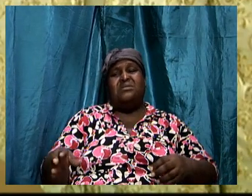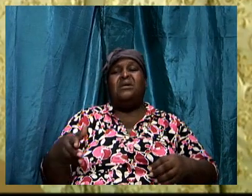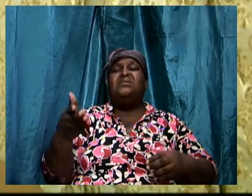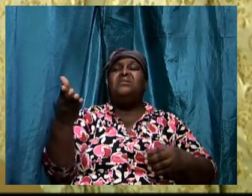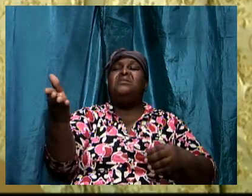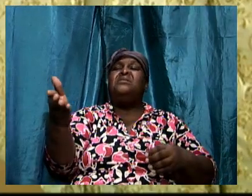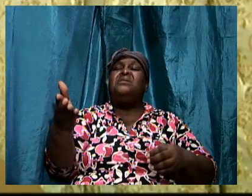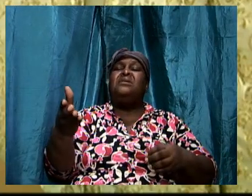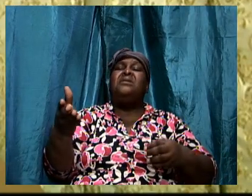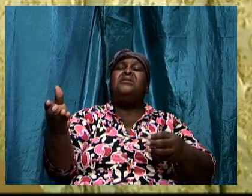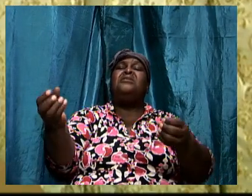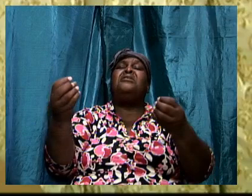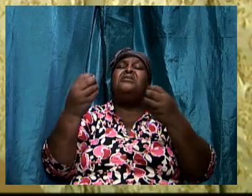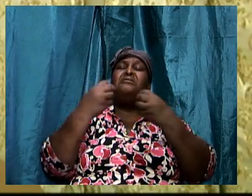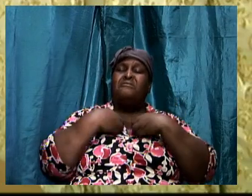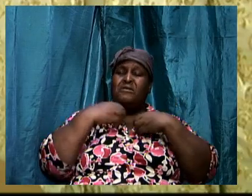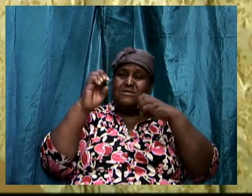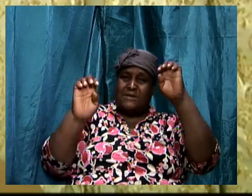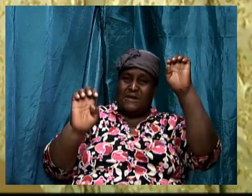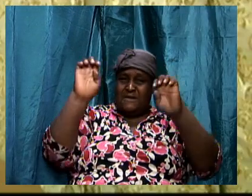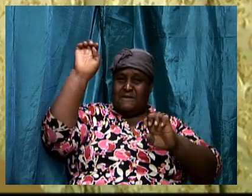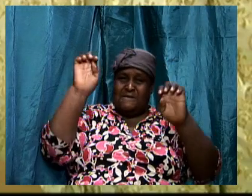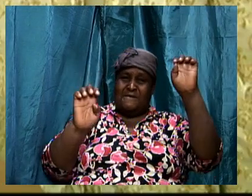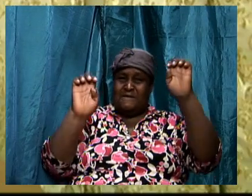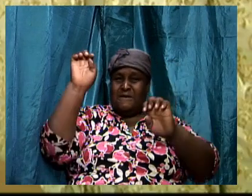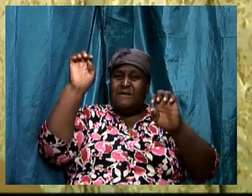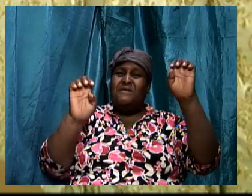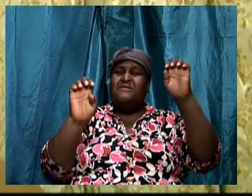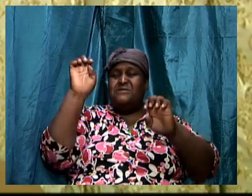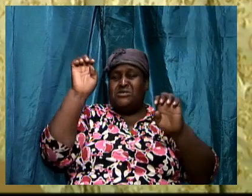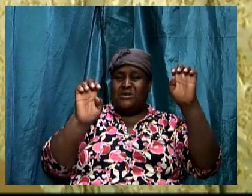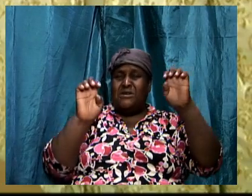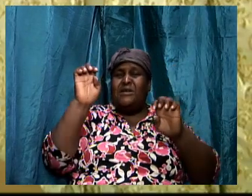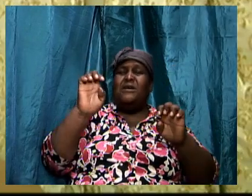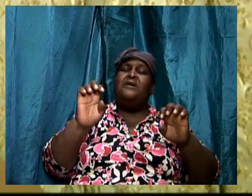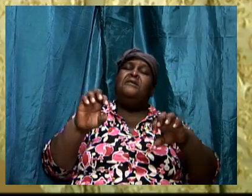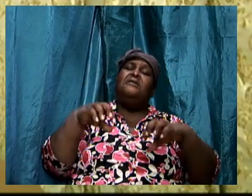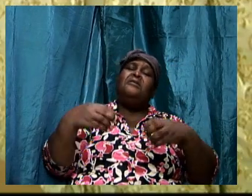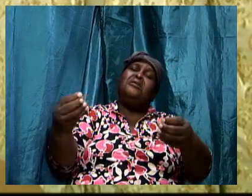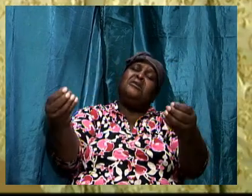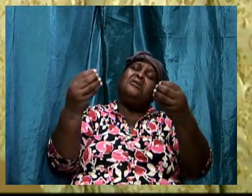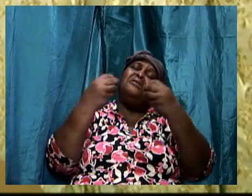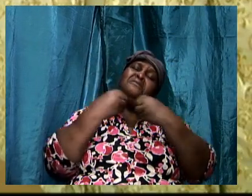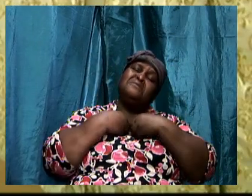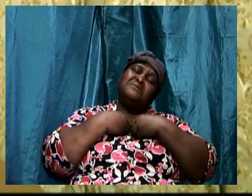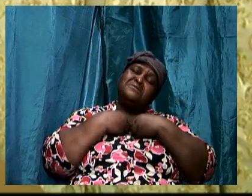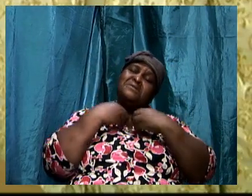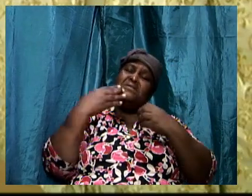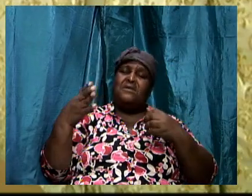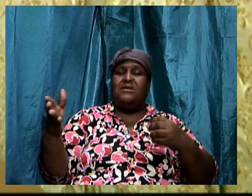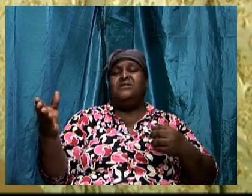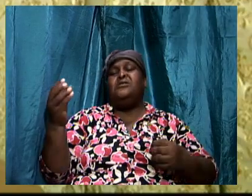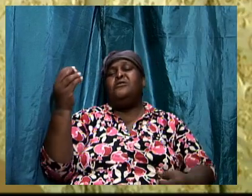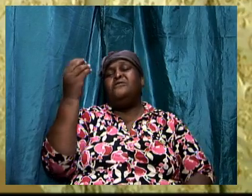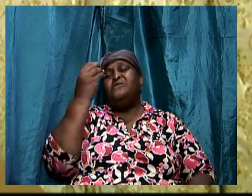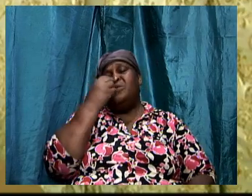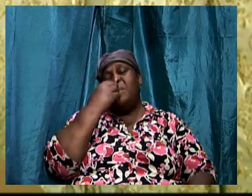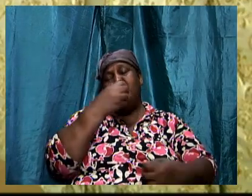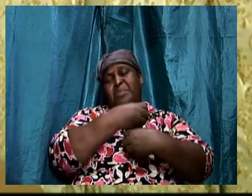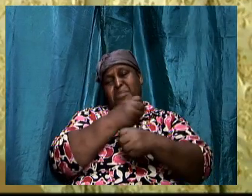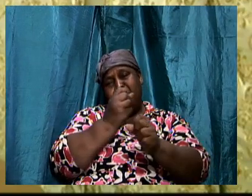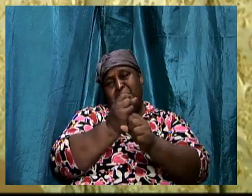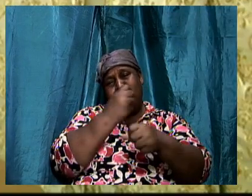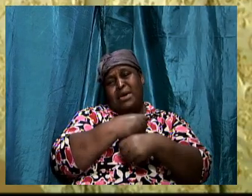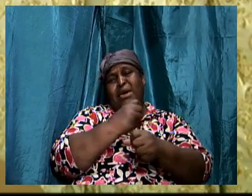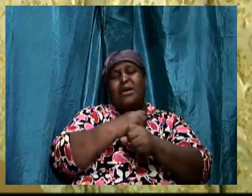energy, give us vitamins, give us the things that are solid food that will cause us to